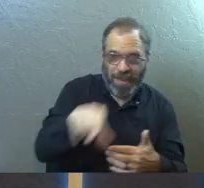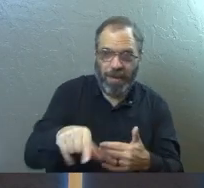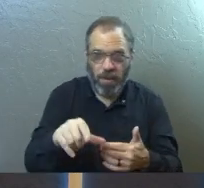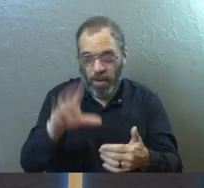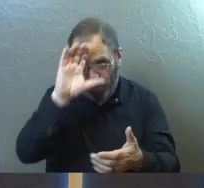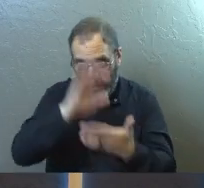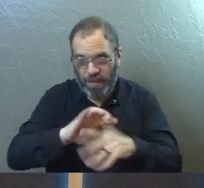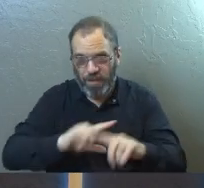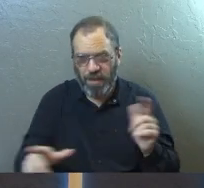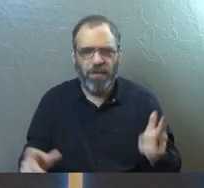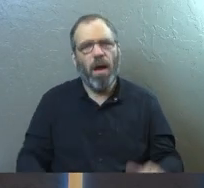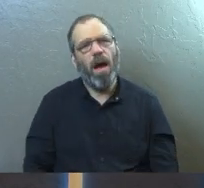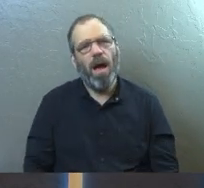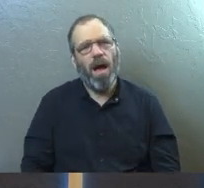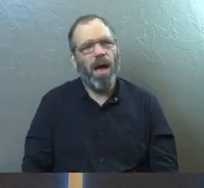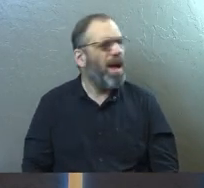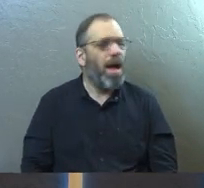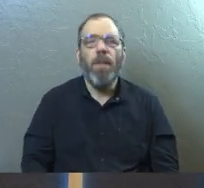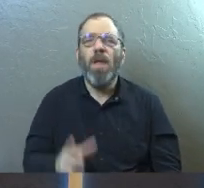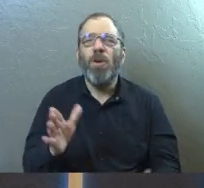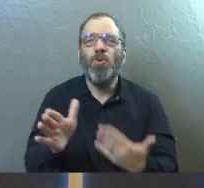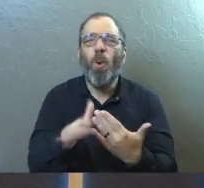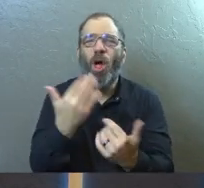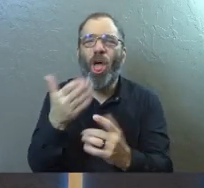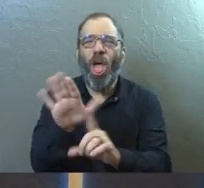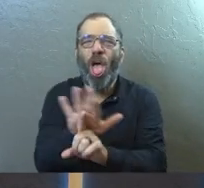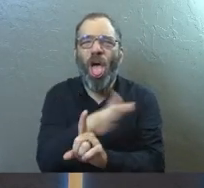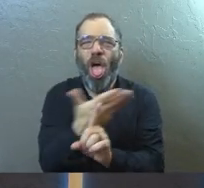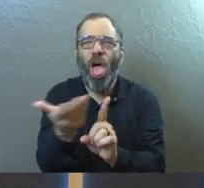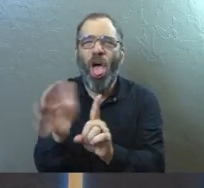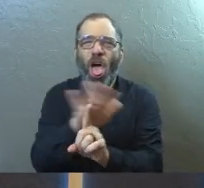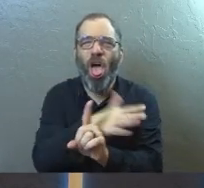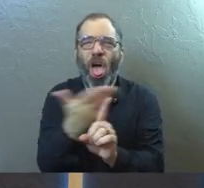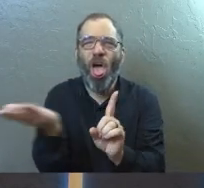We sometimes are easy to convince.